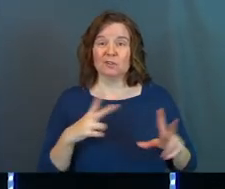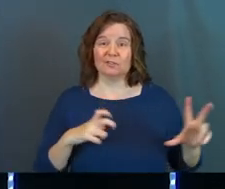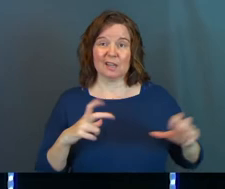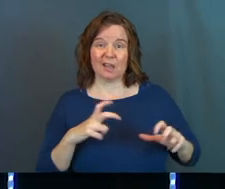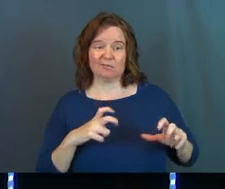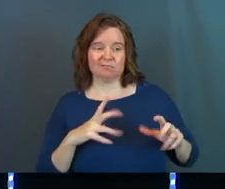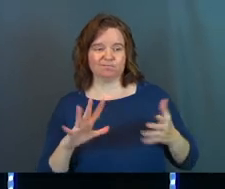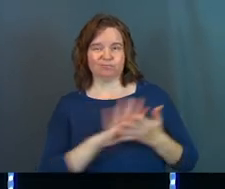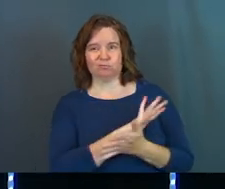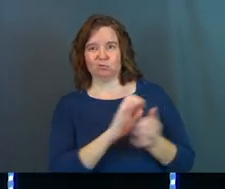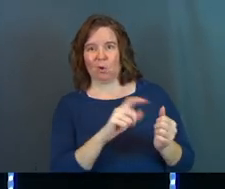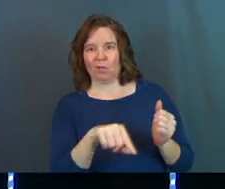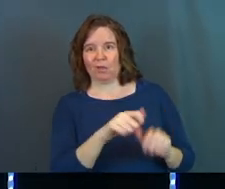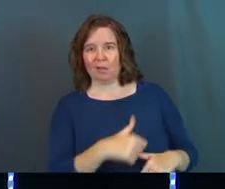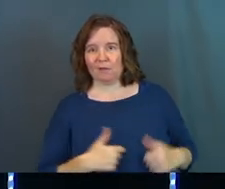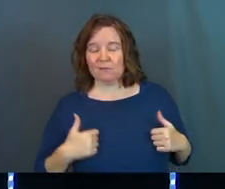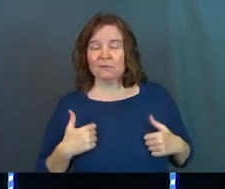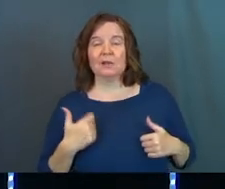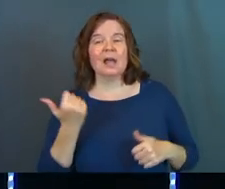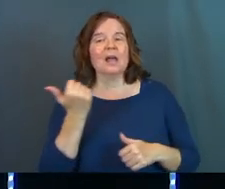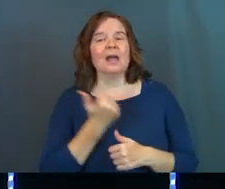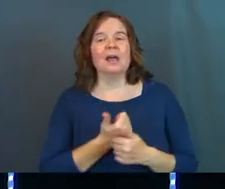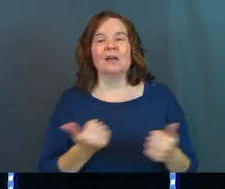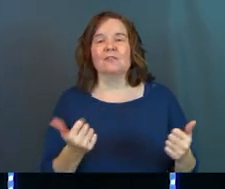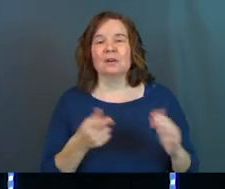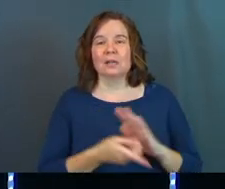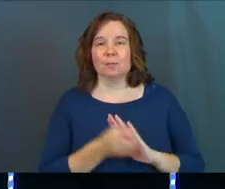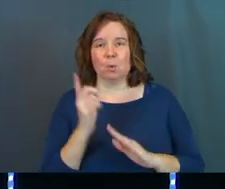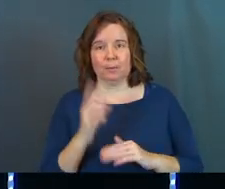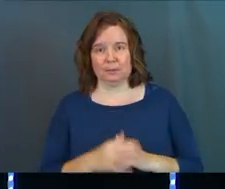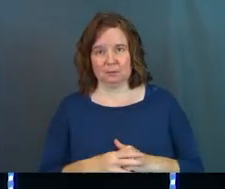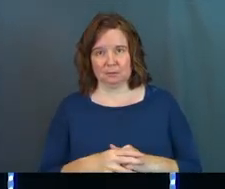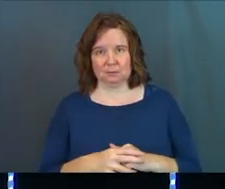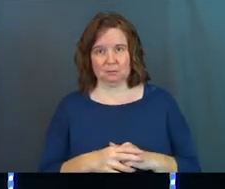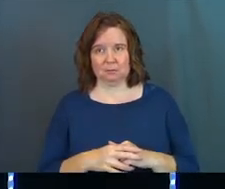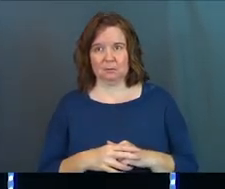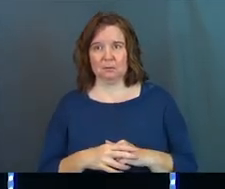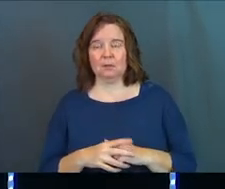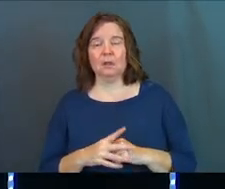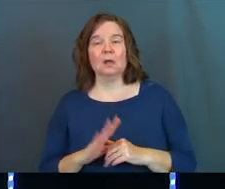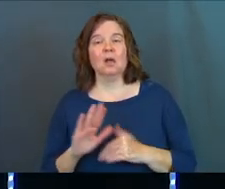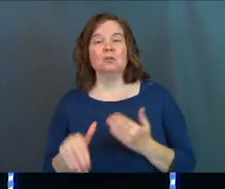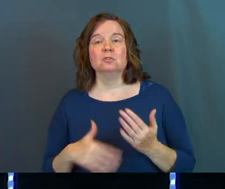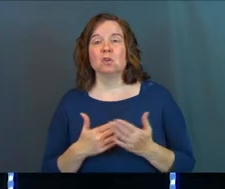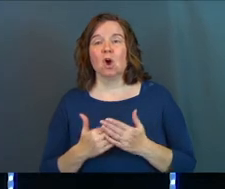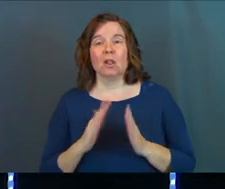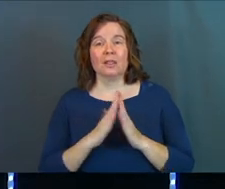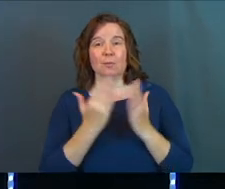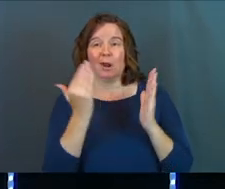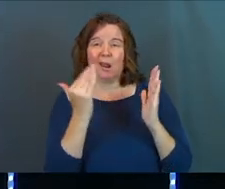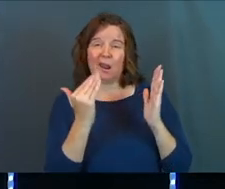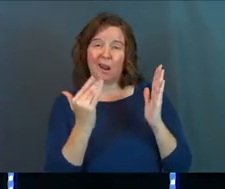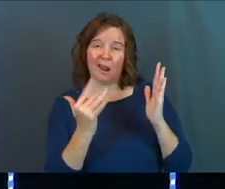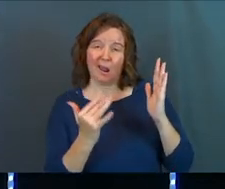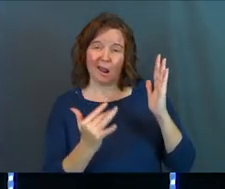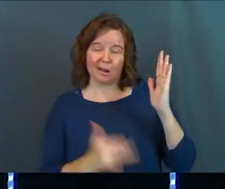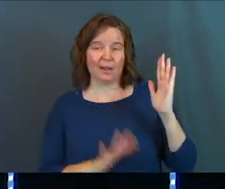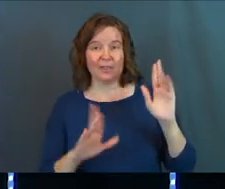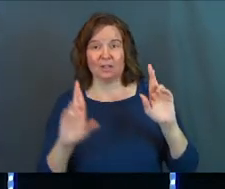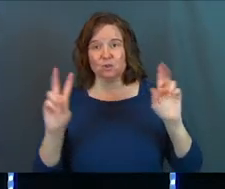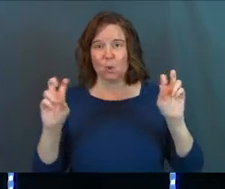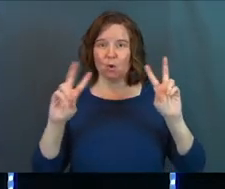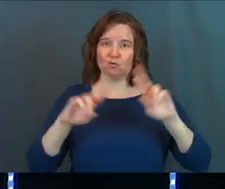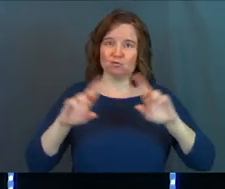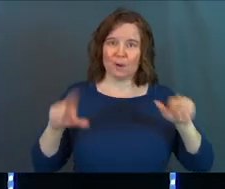selfishly brought destruction into their life. Every single moment. And it's all in the books. And that's your